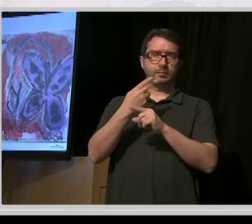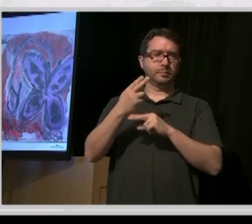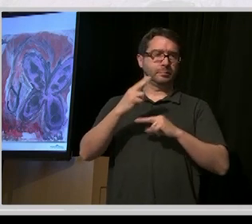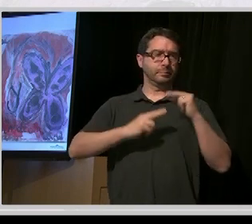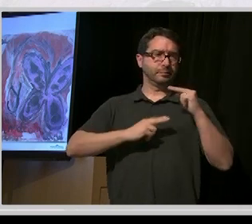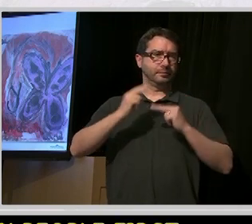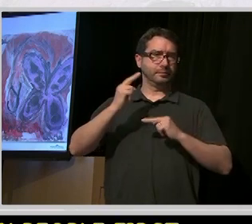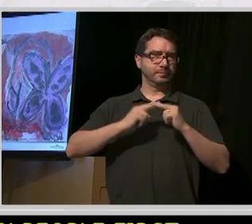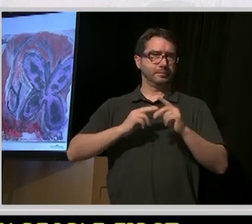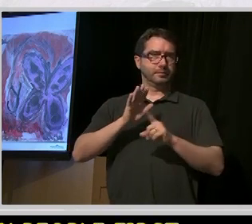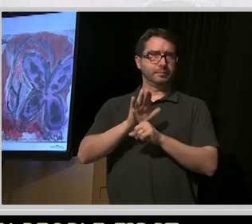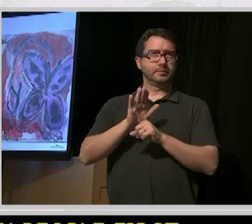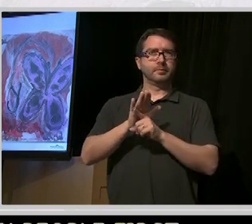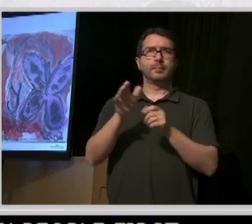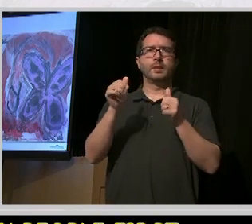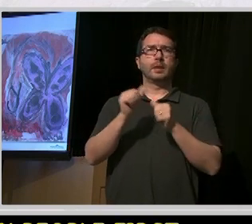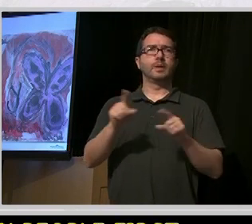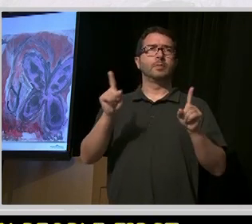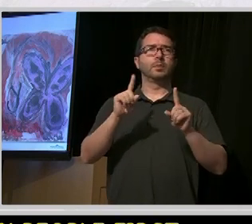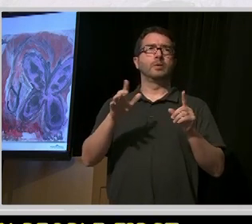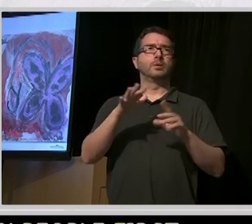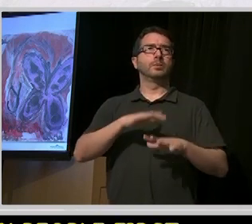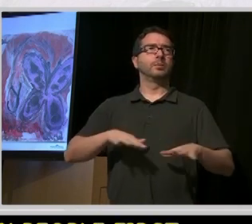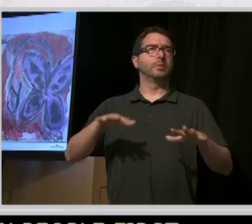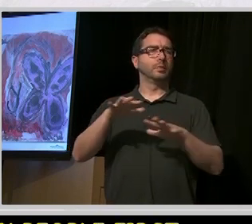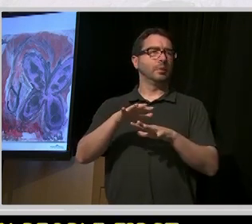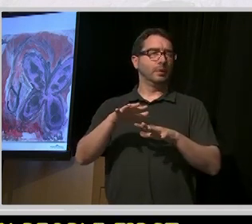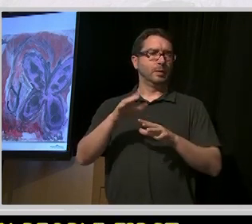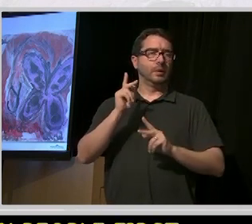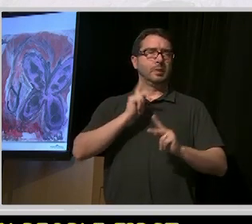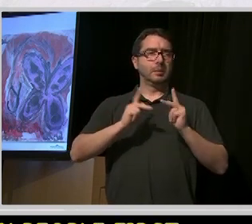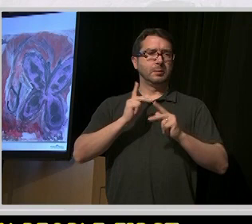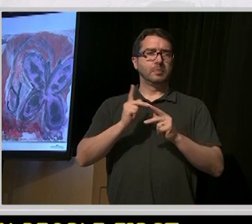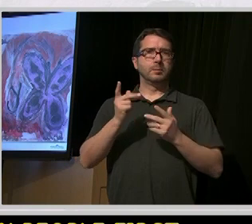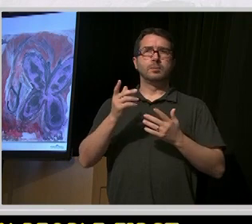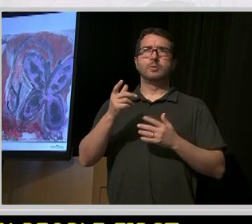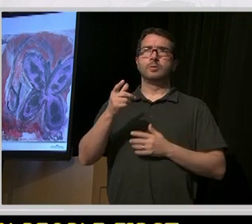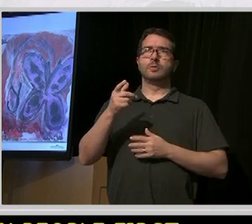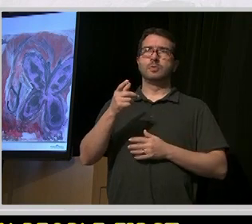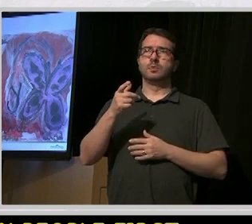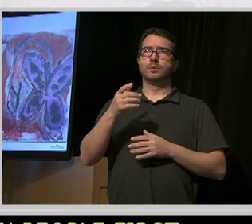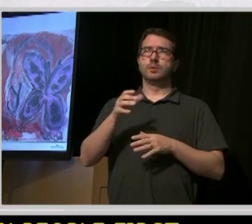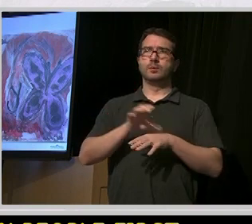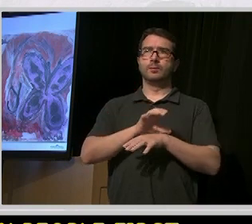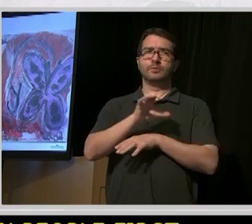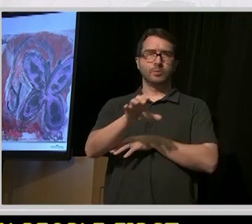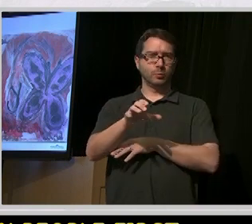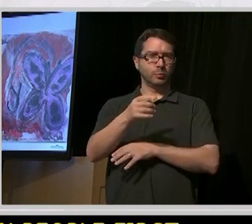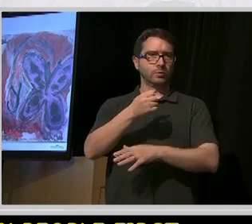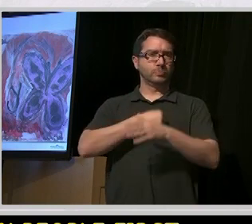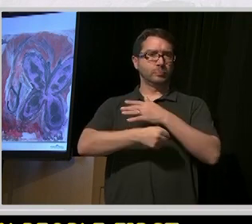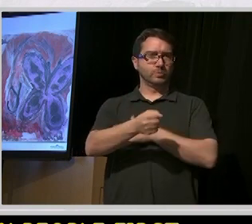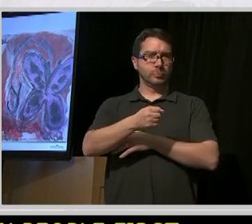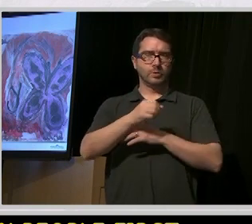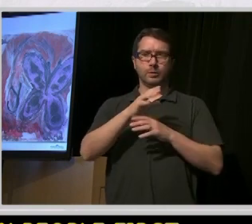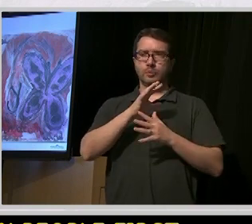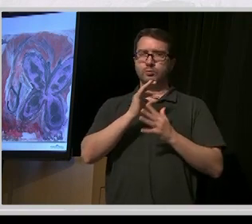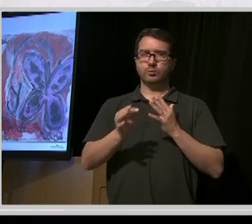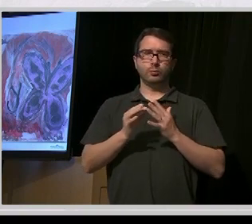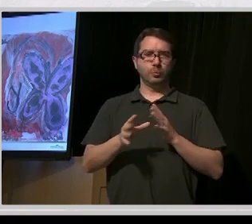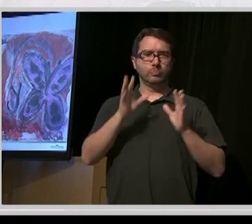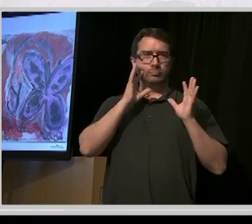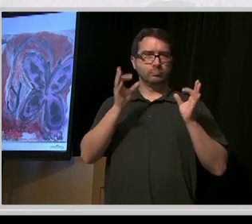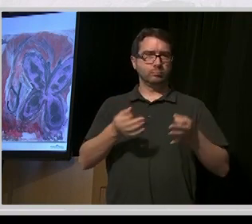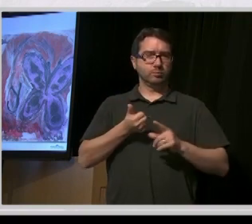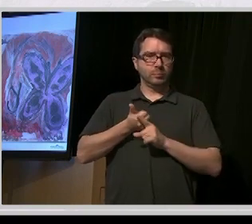anywhere where people are forced to live collectively, where they don't have choices in their life. So it can